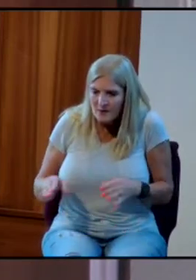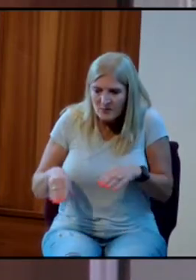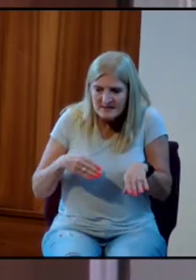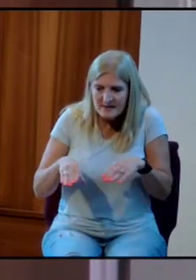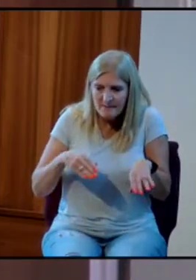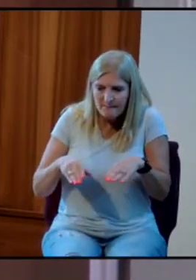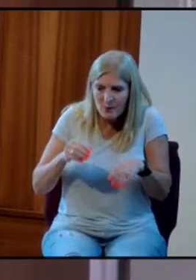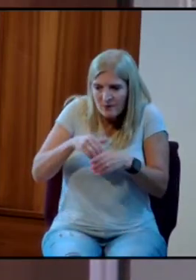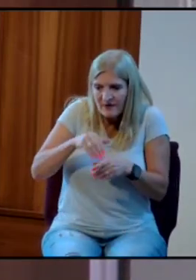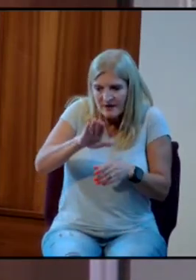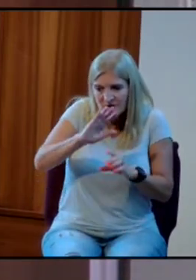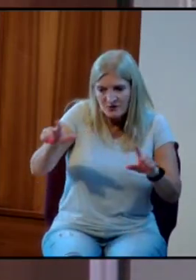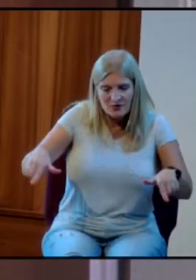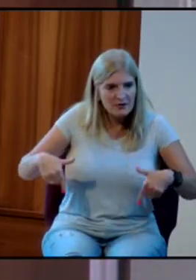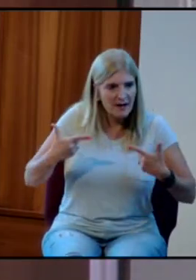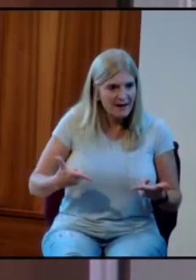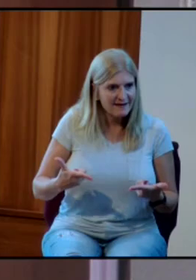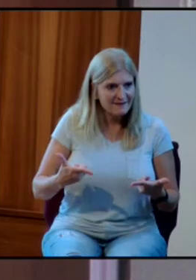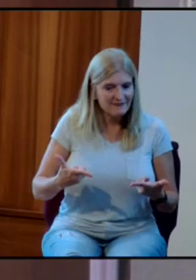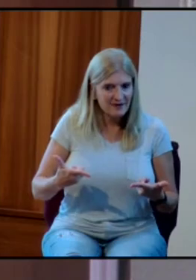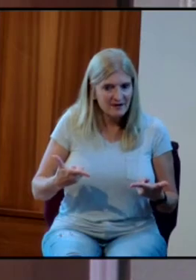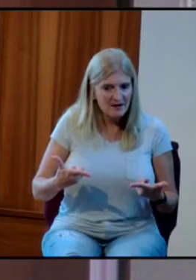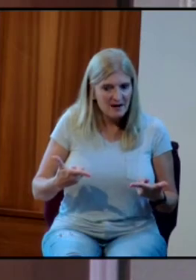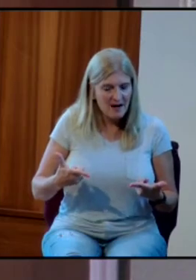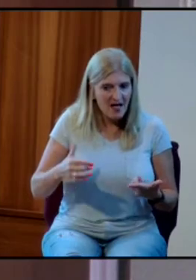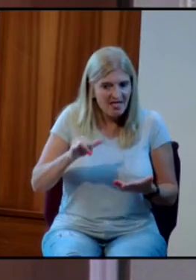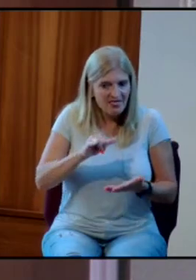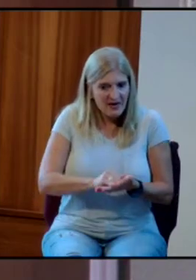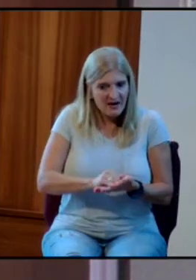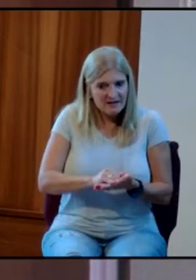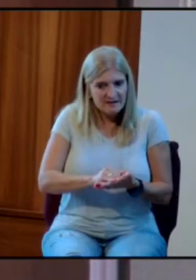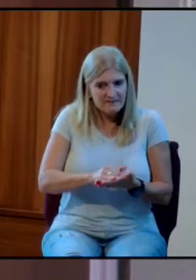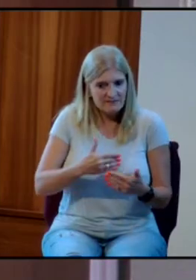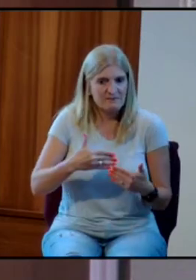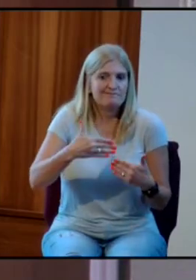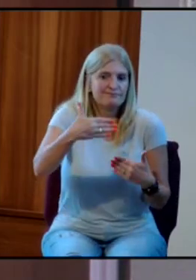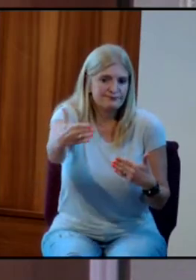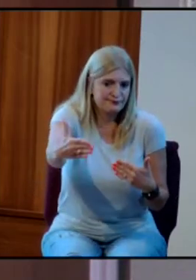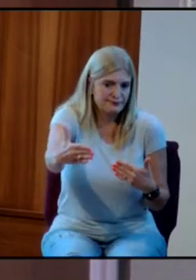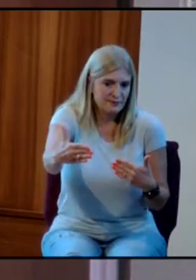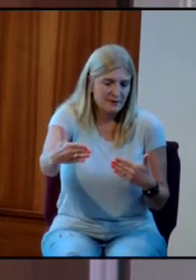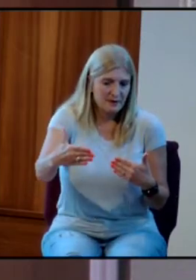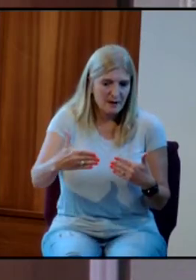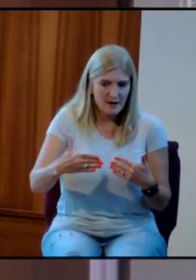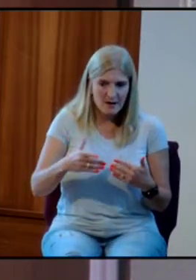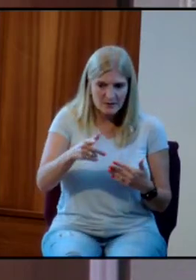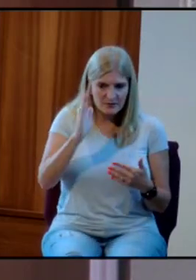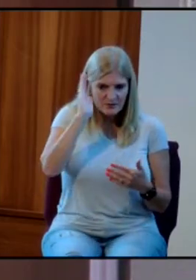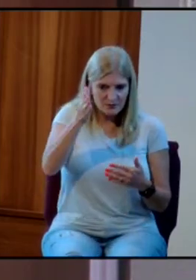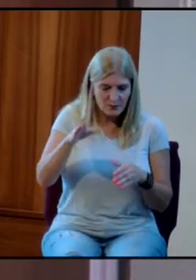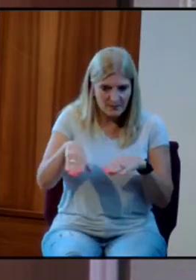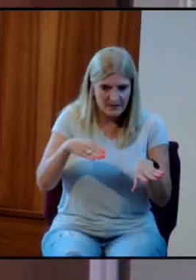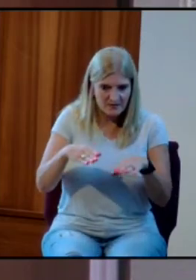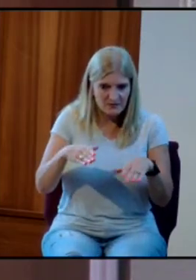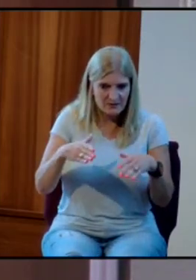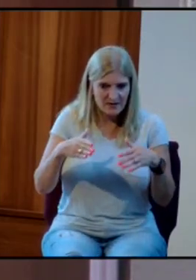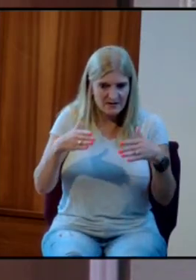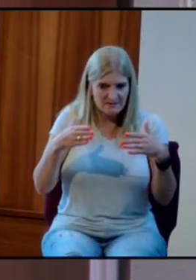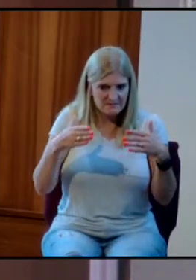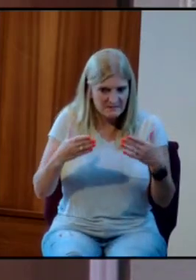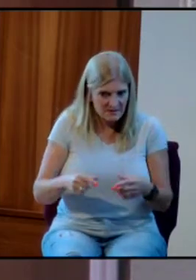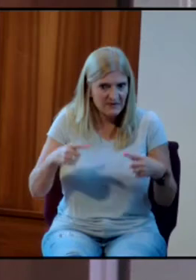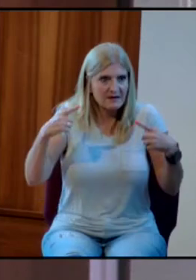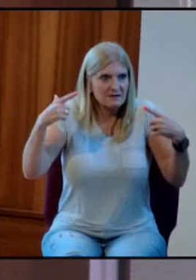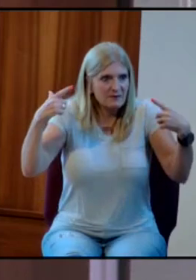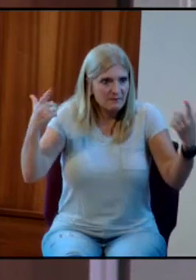in your life in the kind of way that the rest of your life, you're going to be doing something bigger than just